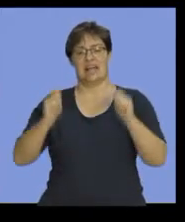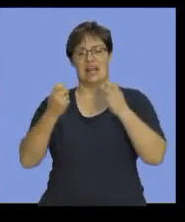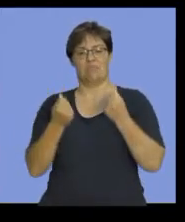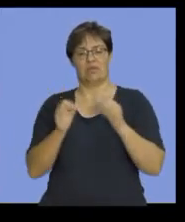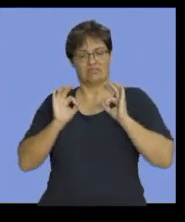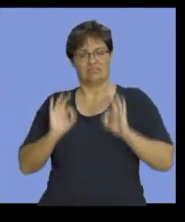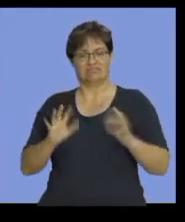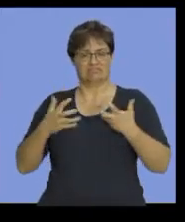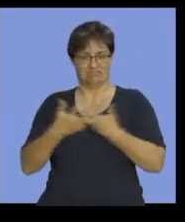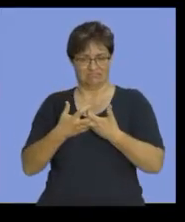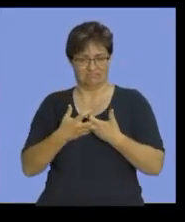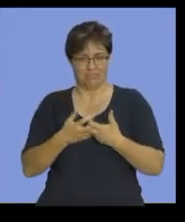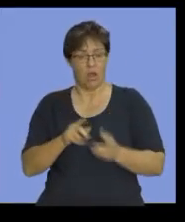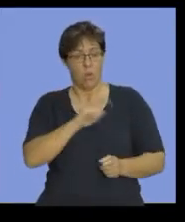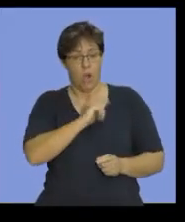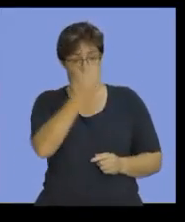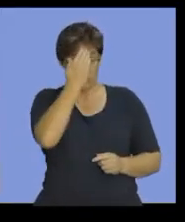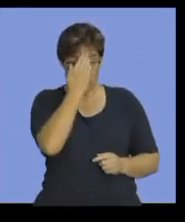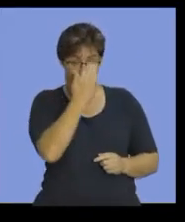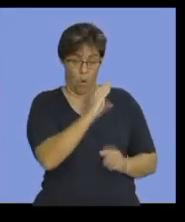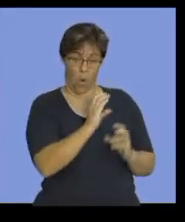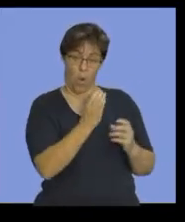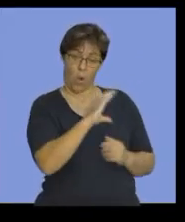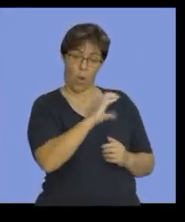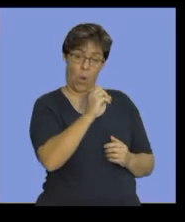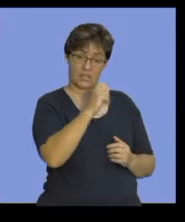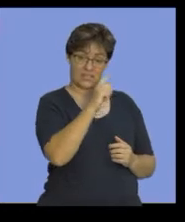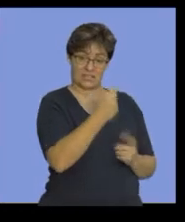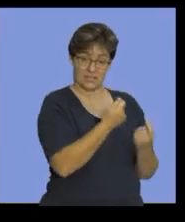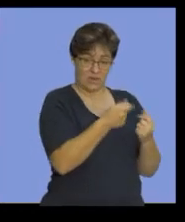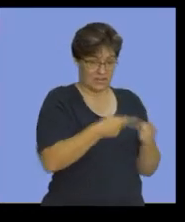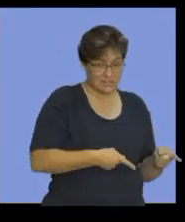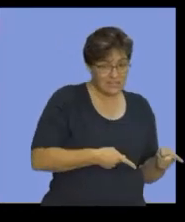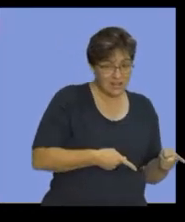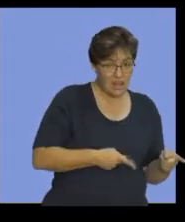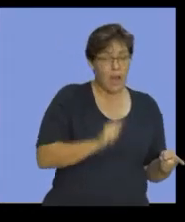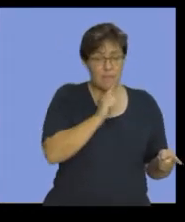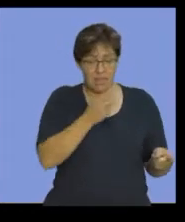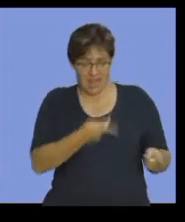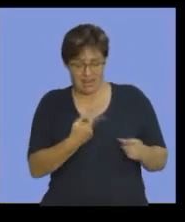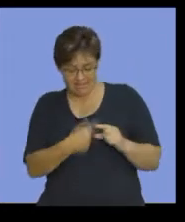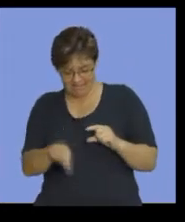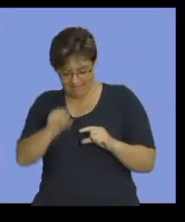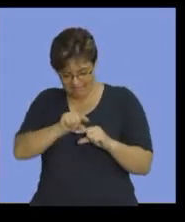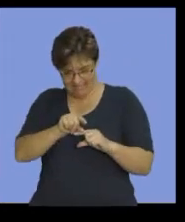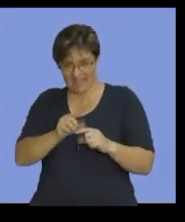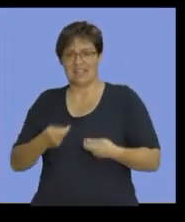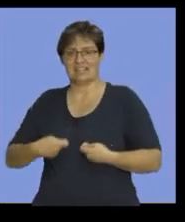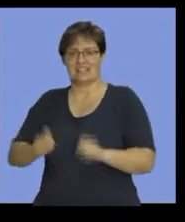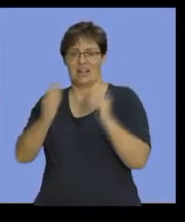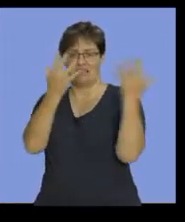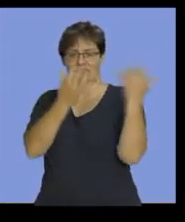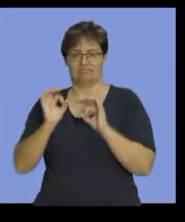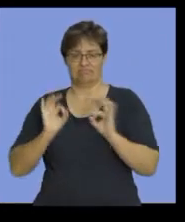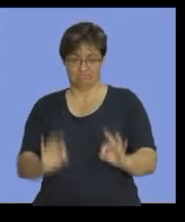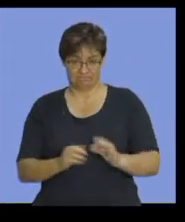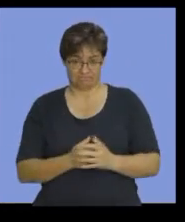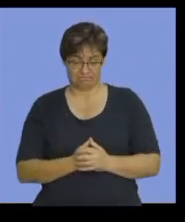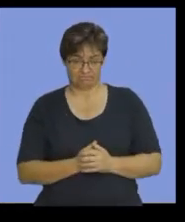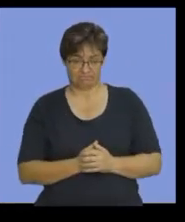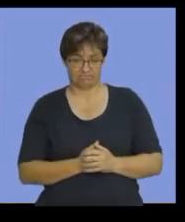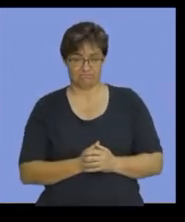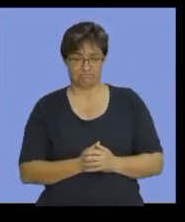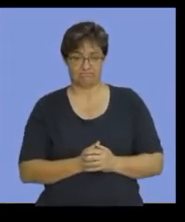it's only once you determine the cost price, can you then work out the correct selling price. The costing